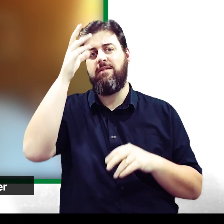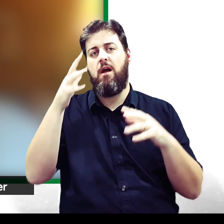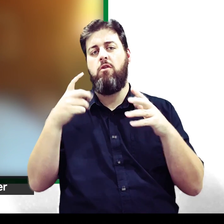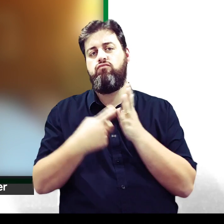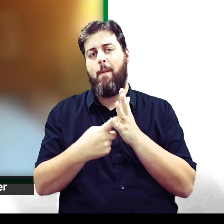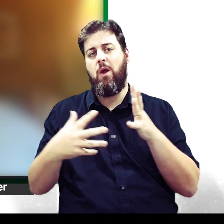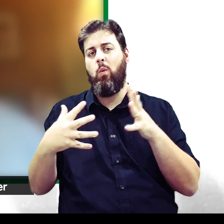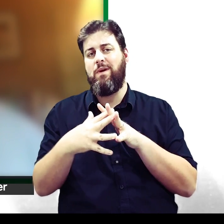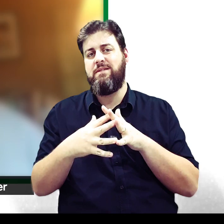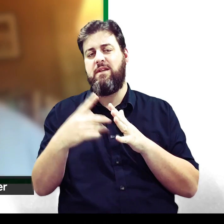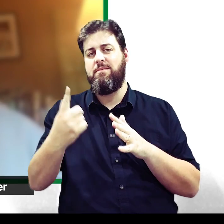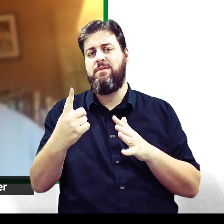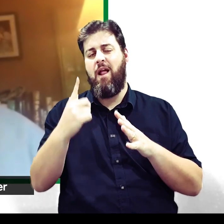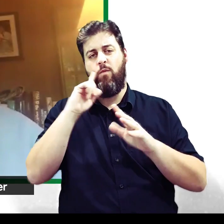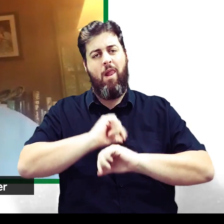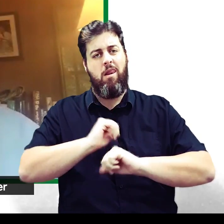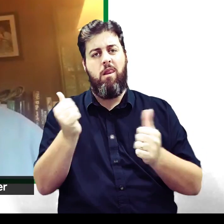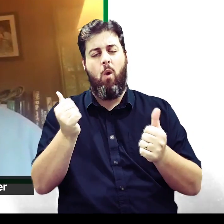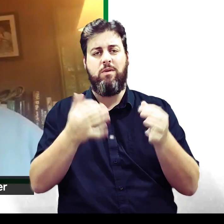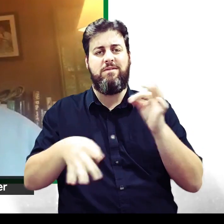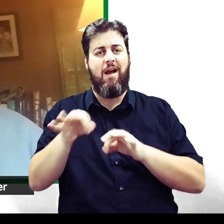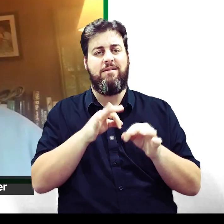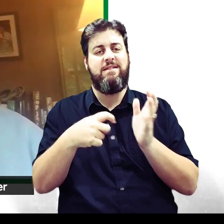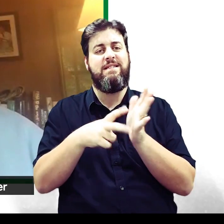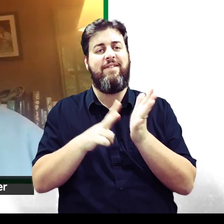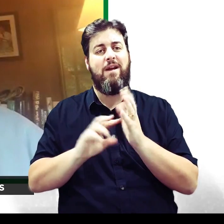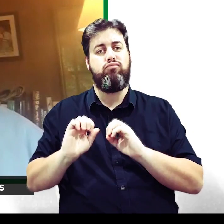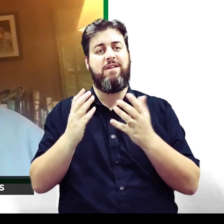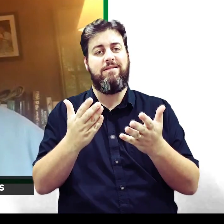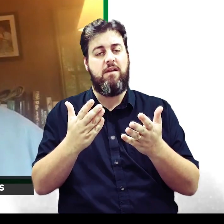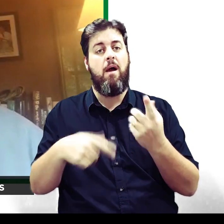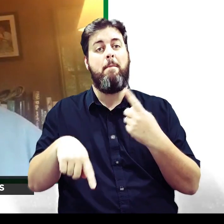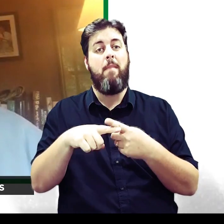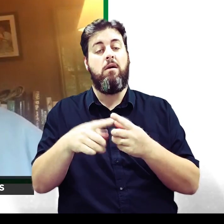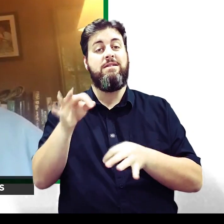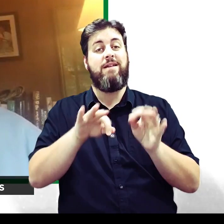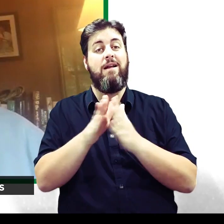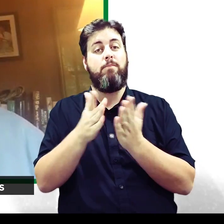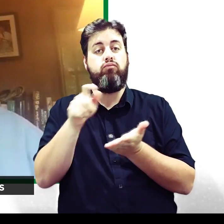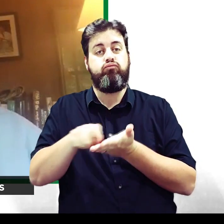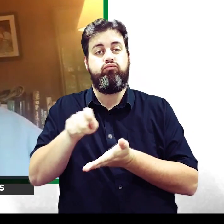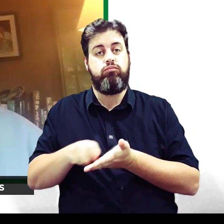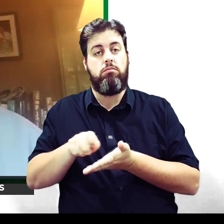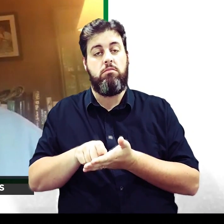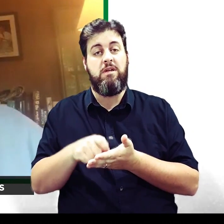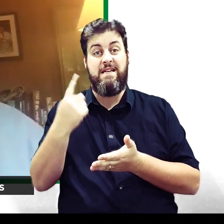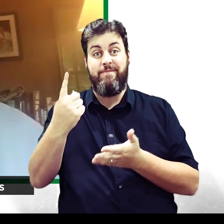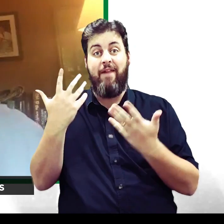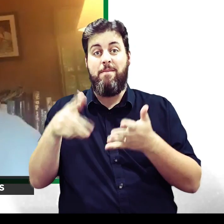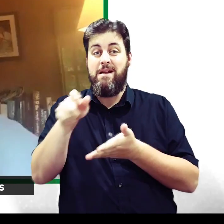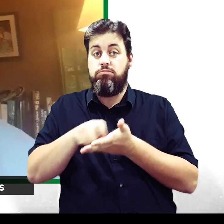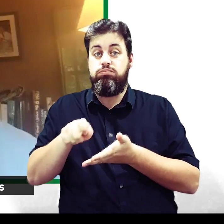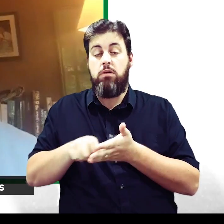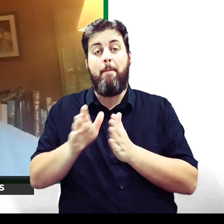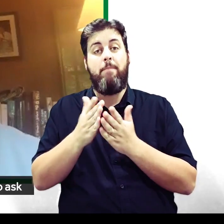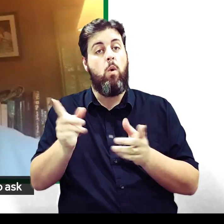Professor Robert Winston is a renowned scientist, television presenter and writer of science books. He has written a